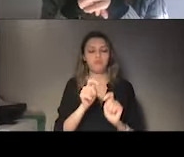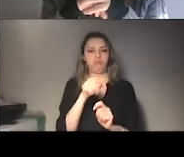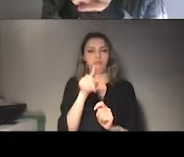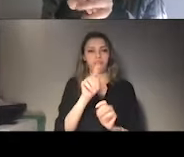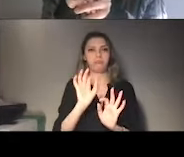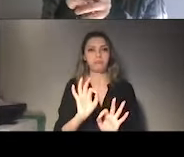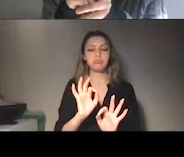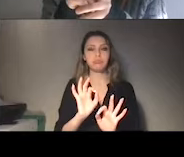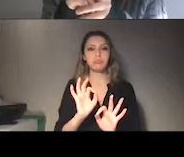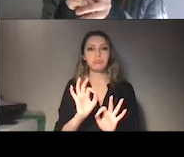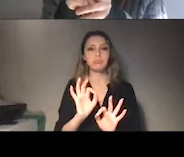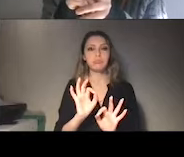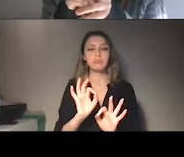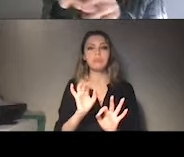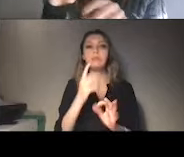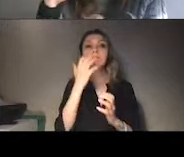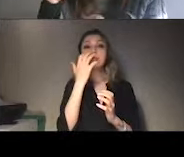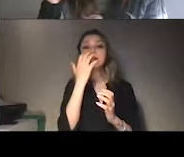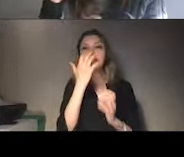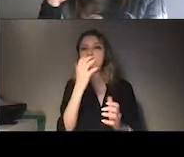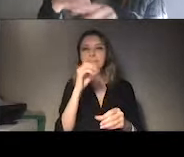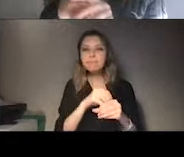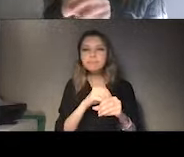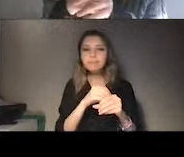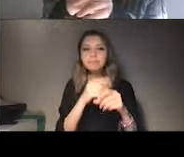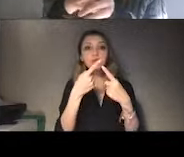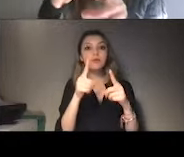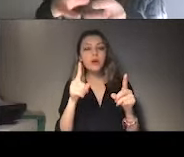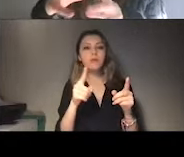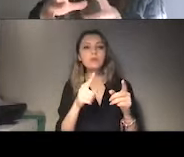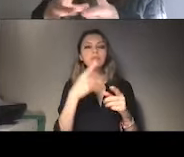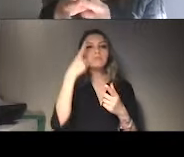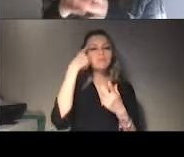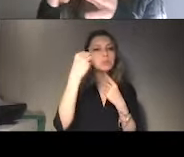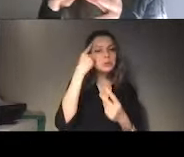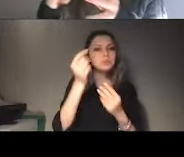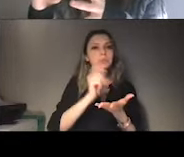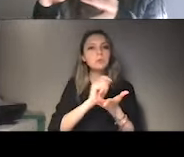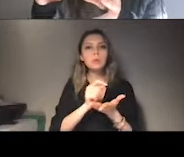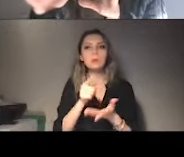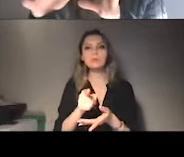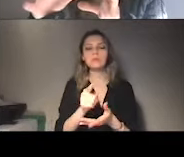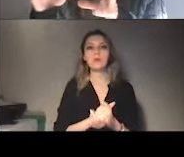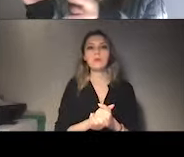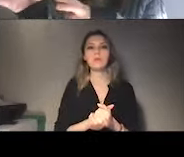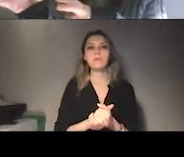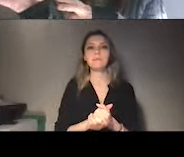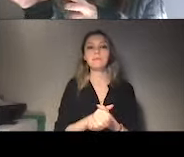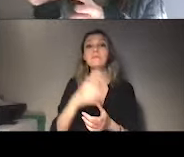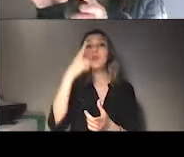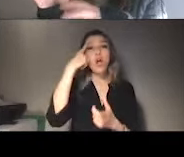And for each of the indicators that they have found, they indicated the